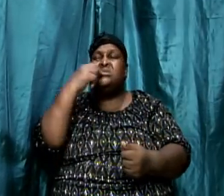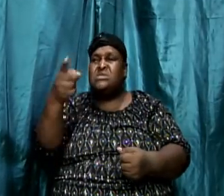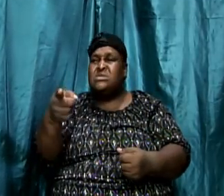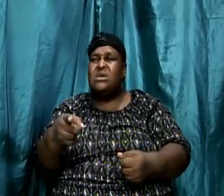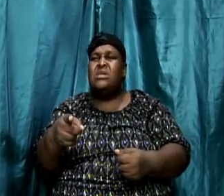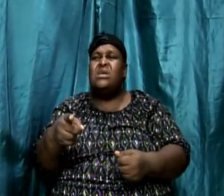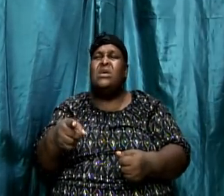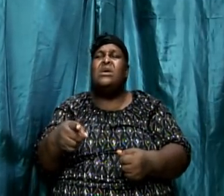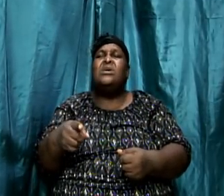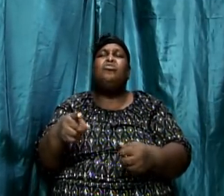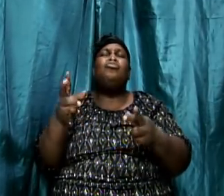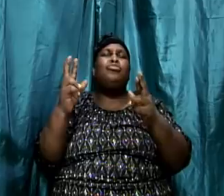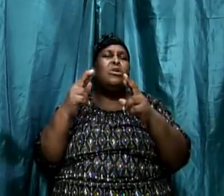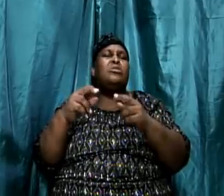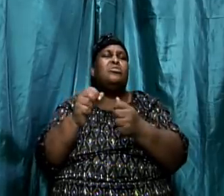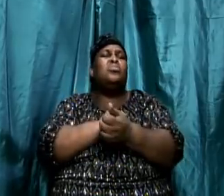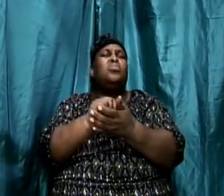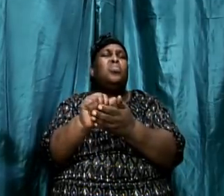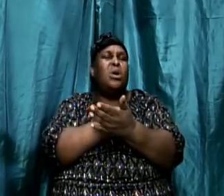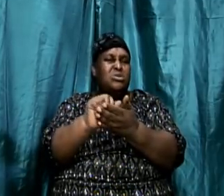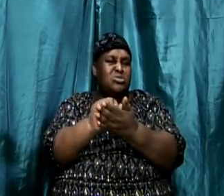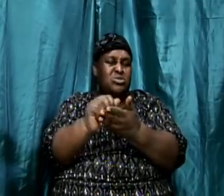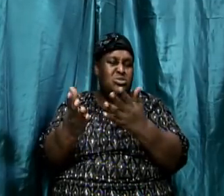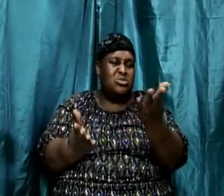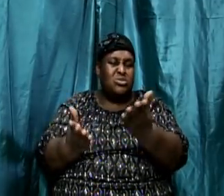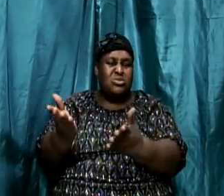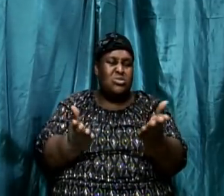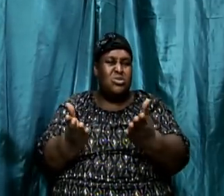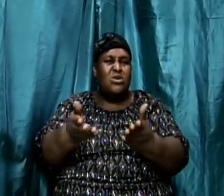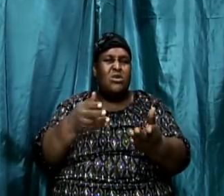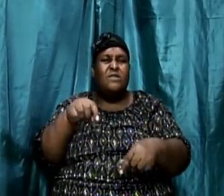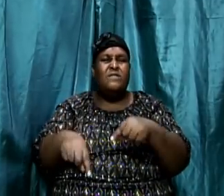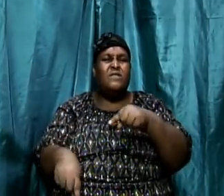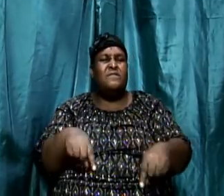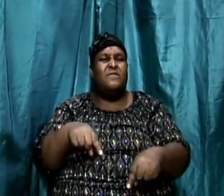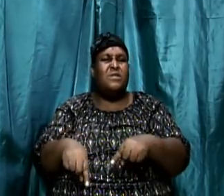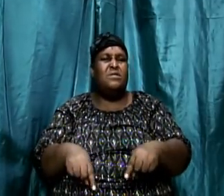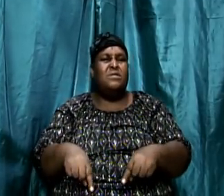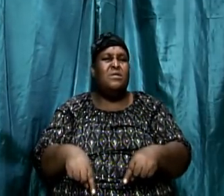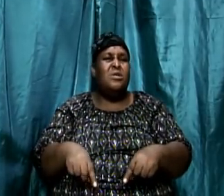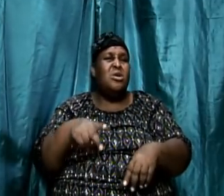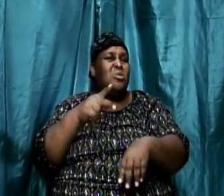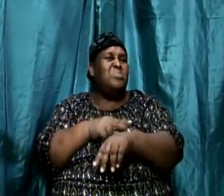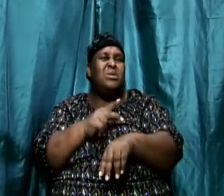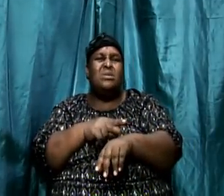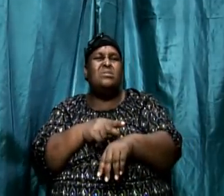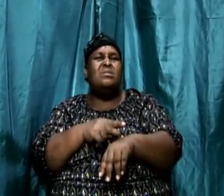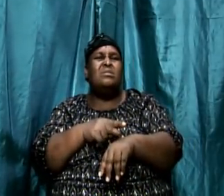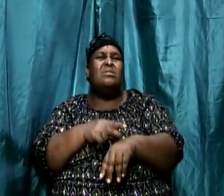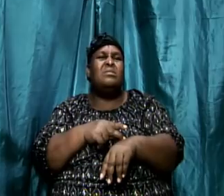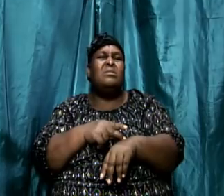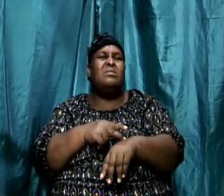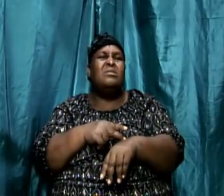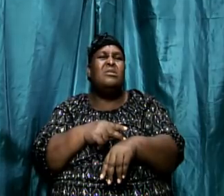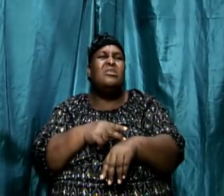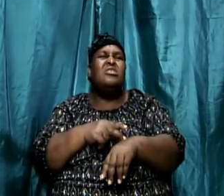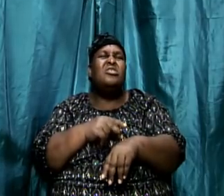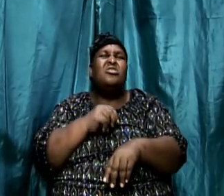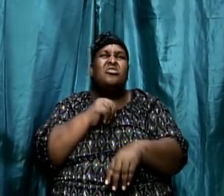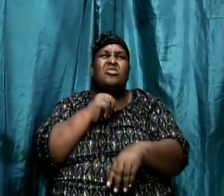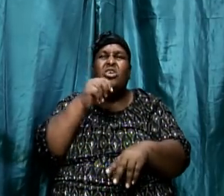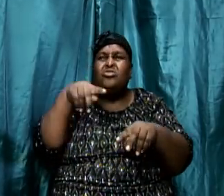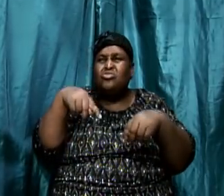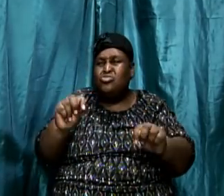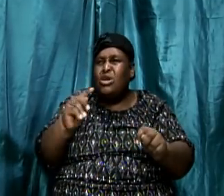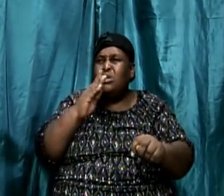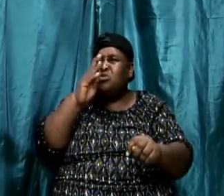and he put a basin. Peter wasn't trying to be disrespectful. Peter was probably saying, what are you doing? This is not the job of a